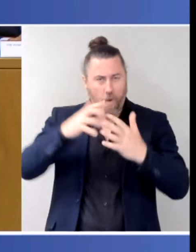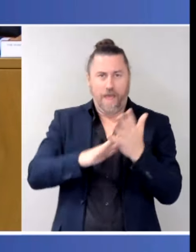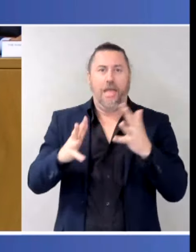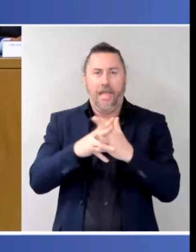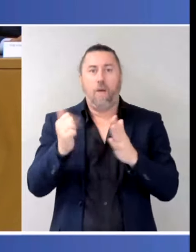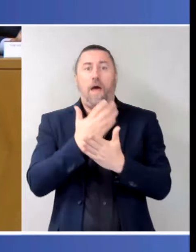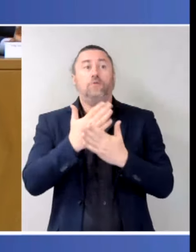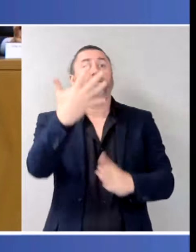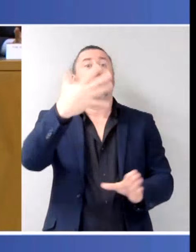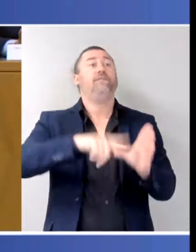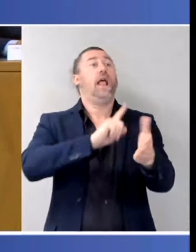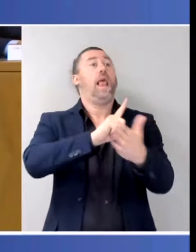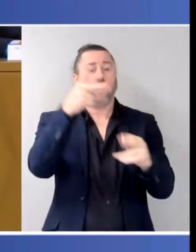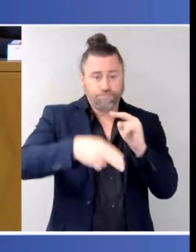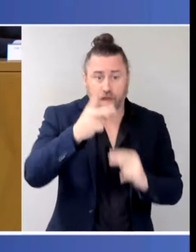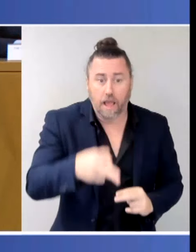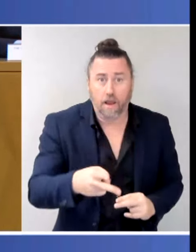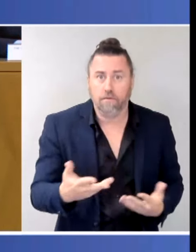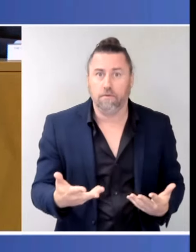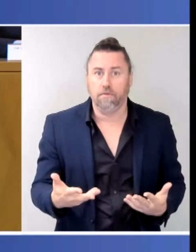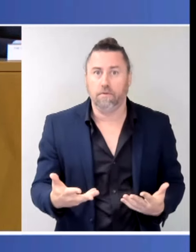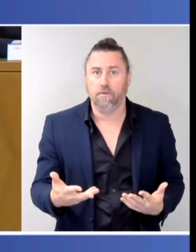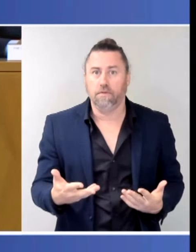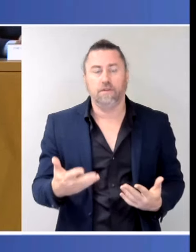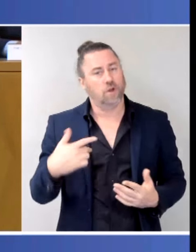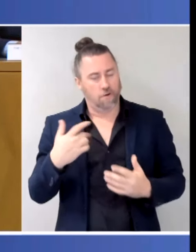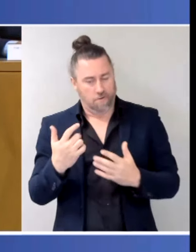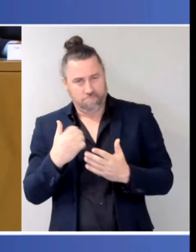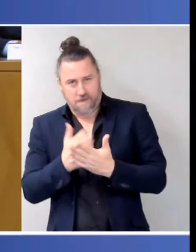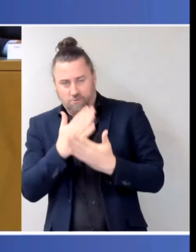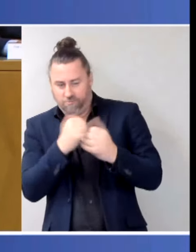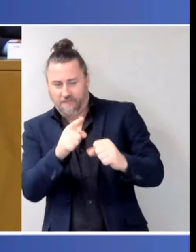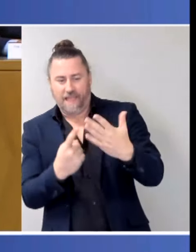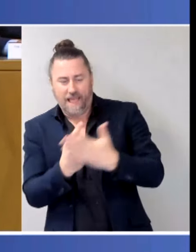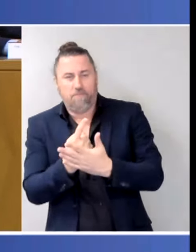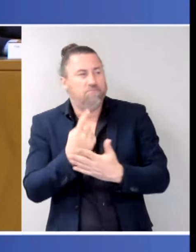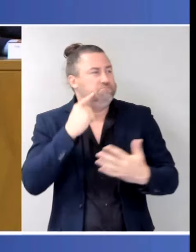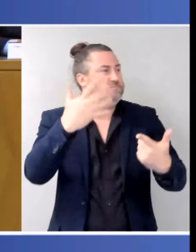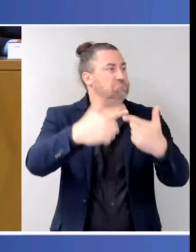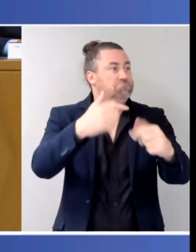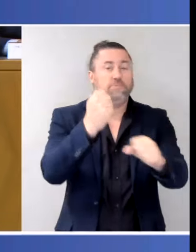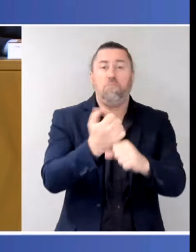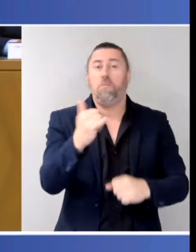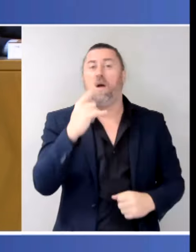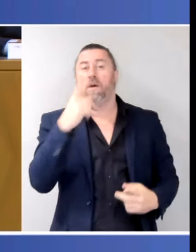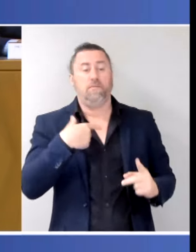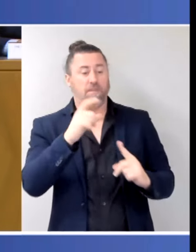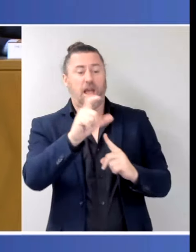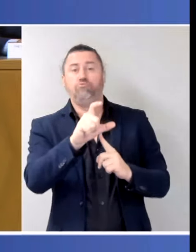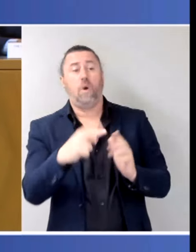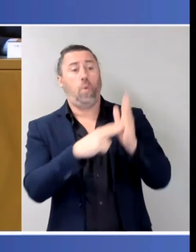attract a lawyer to work in a particular community in Canberra North, they